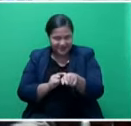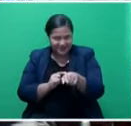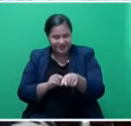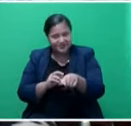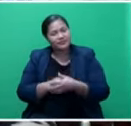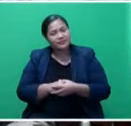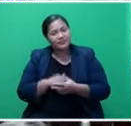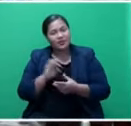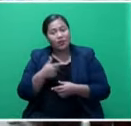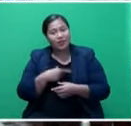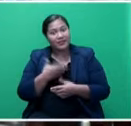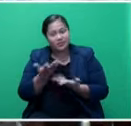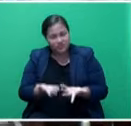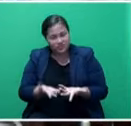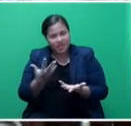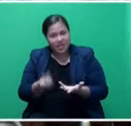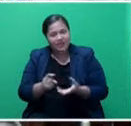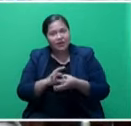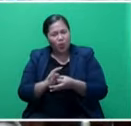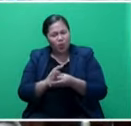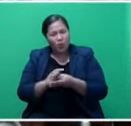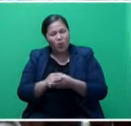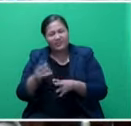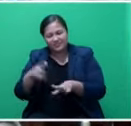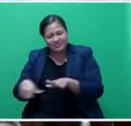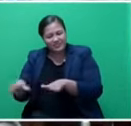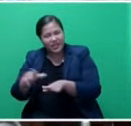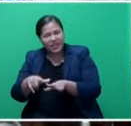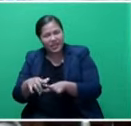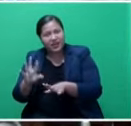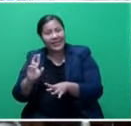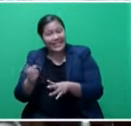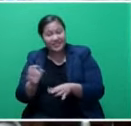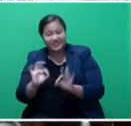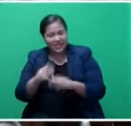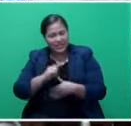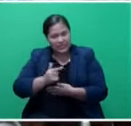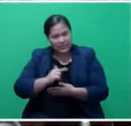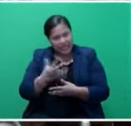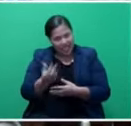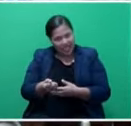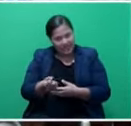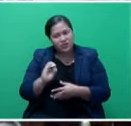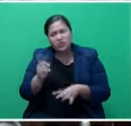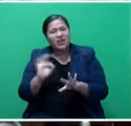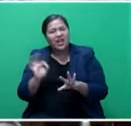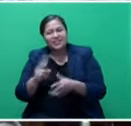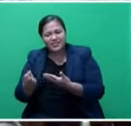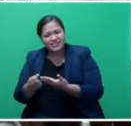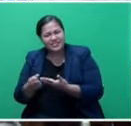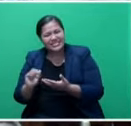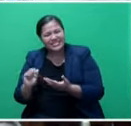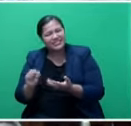He's already built that pigsty on a communal land, which he does not have a lease over. So there's no security. So a lot